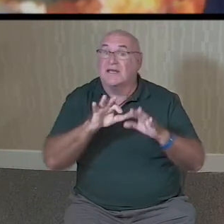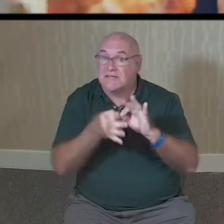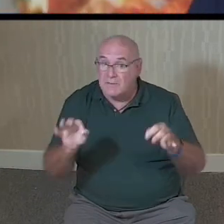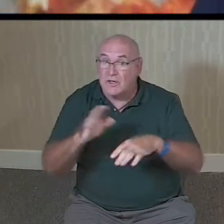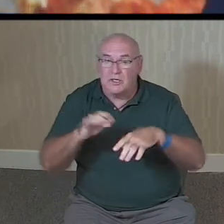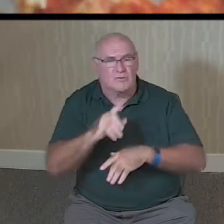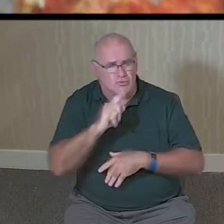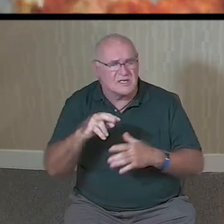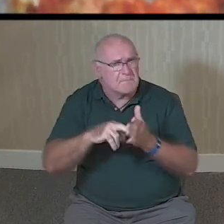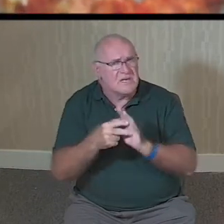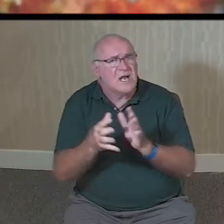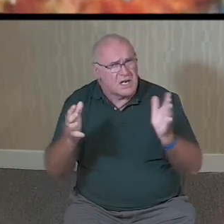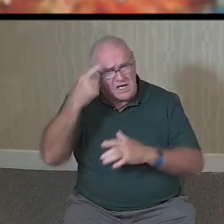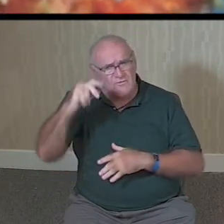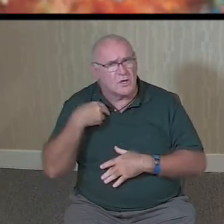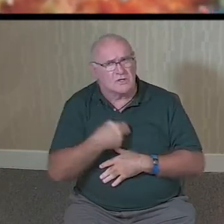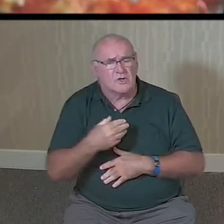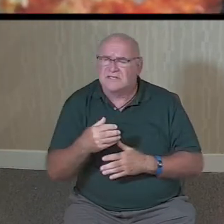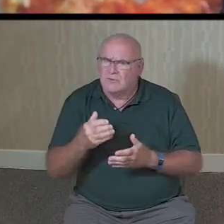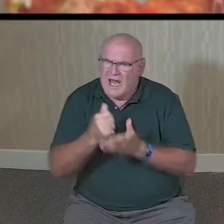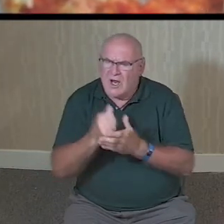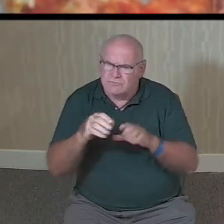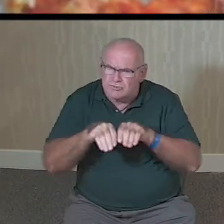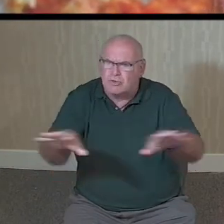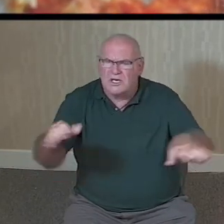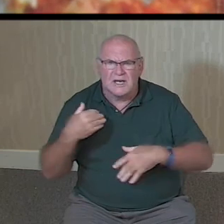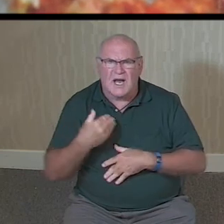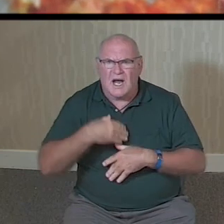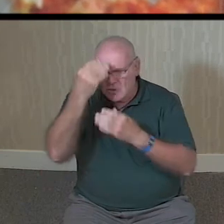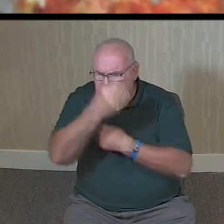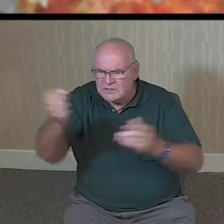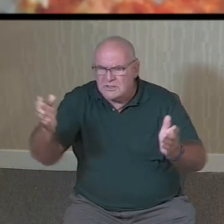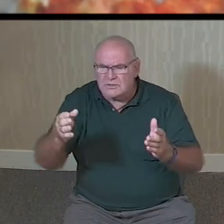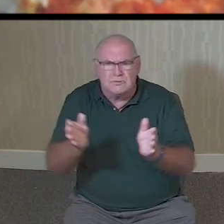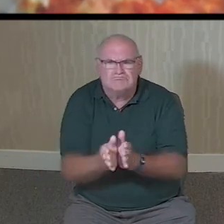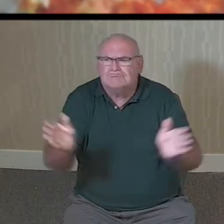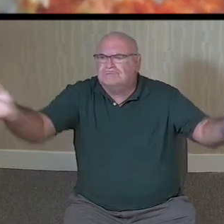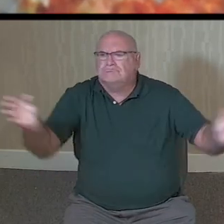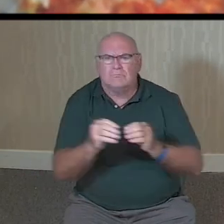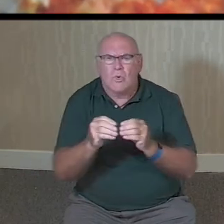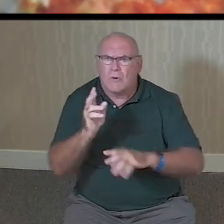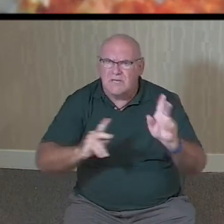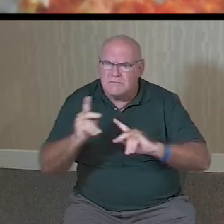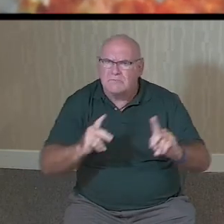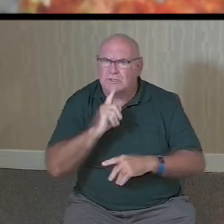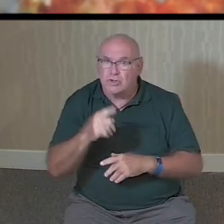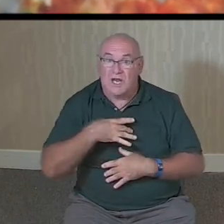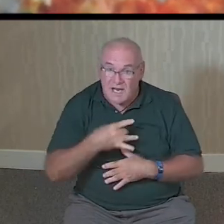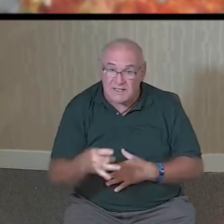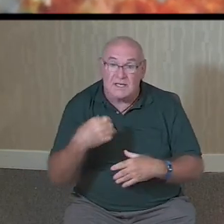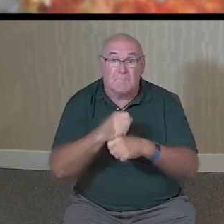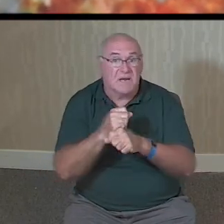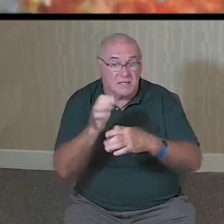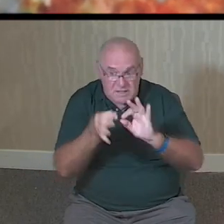mean a great deal to us. It will help spread our message out to our writer audience. So again, be sure to like us, to make a